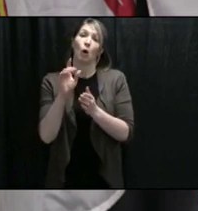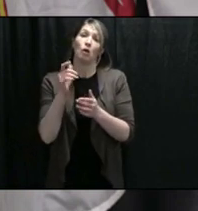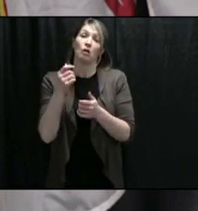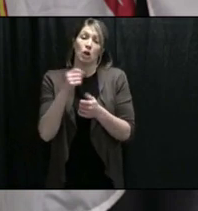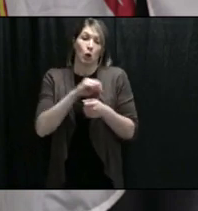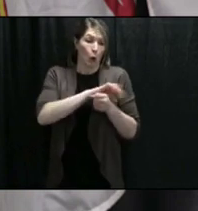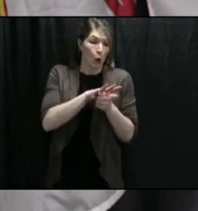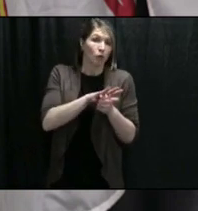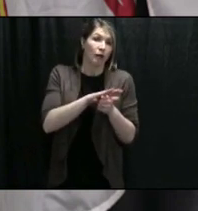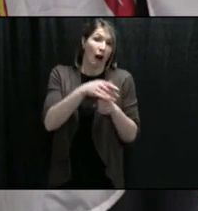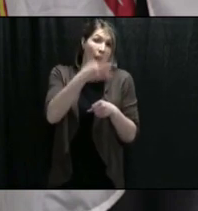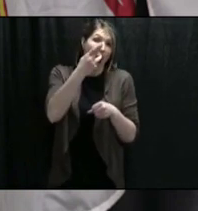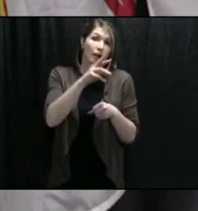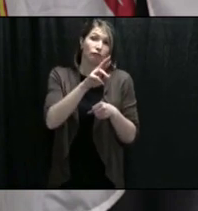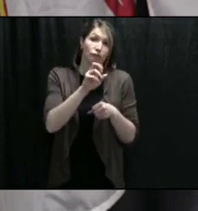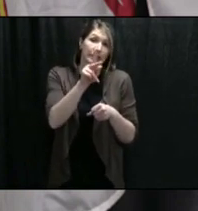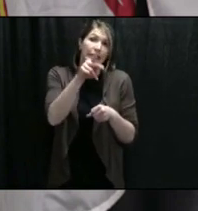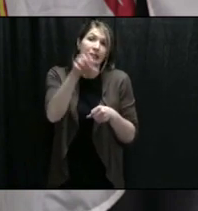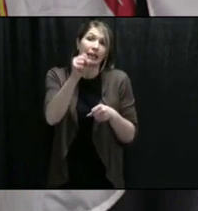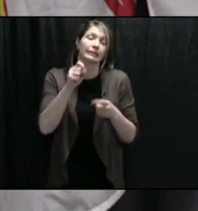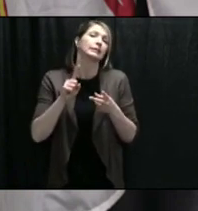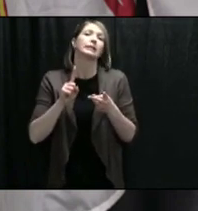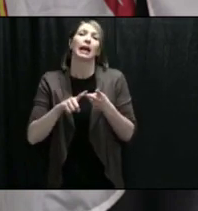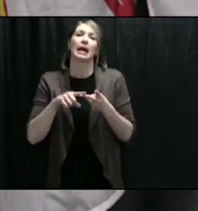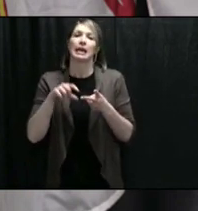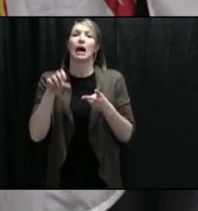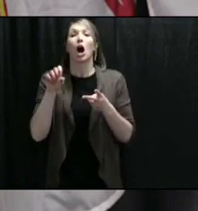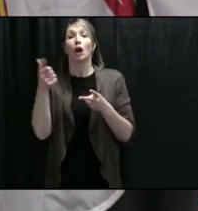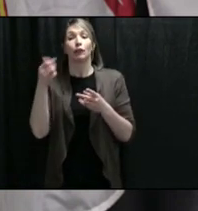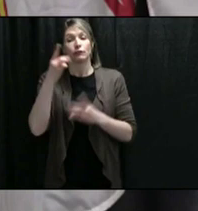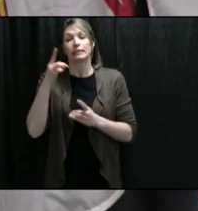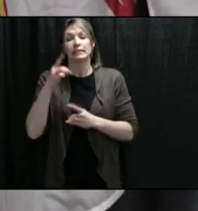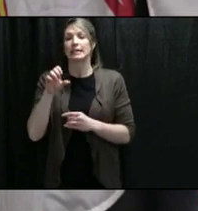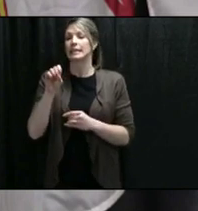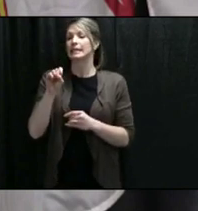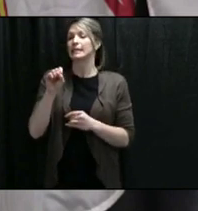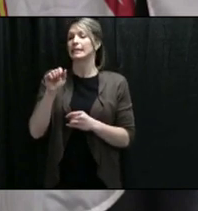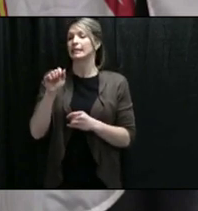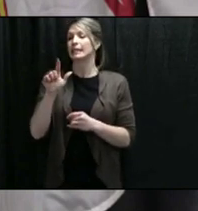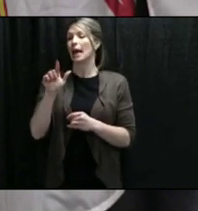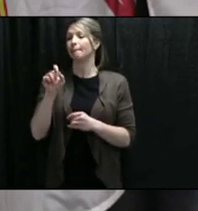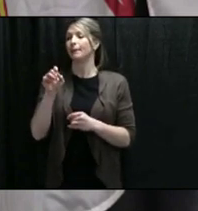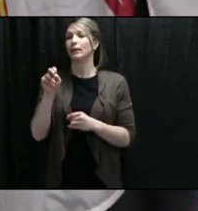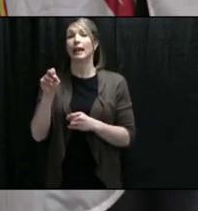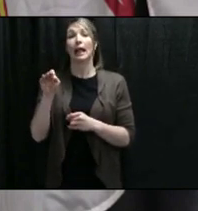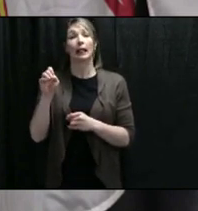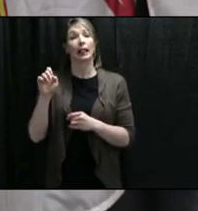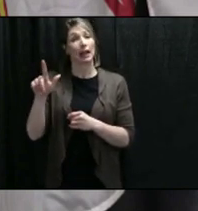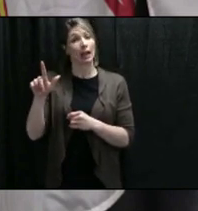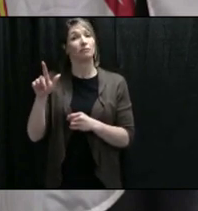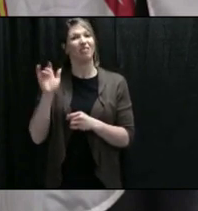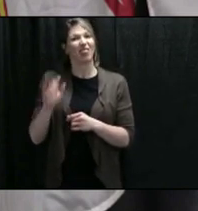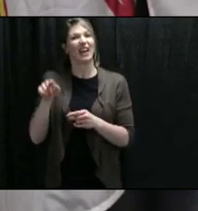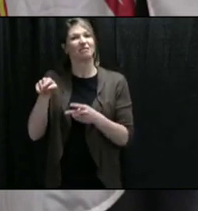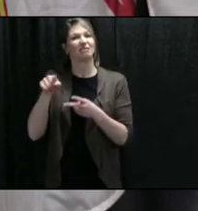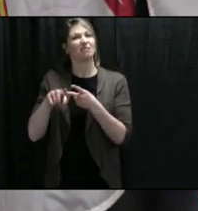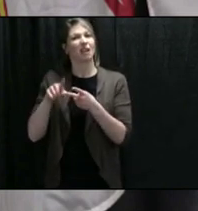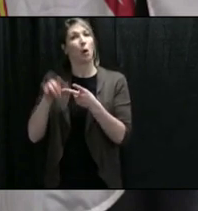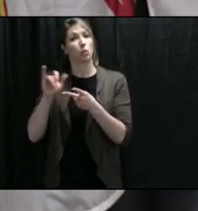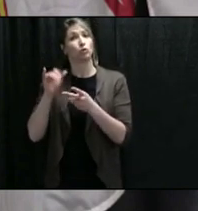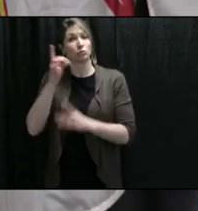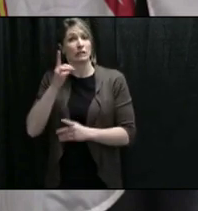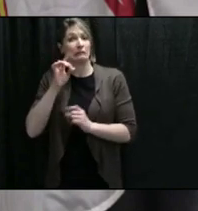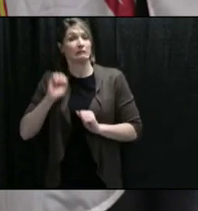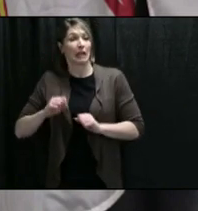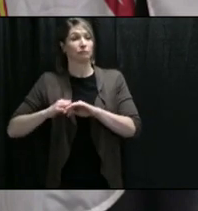get. So, we want people to be careful about that always. But the information that we have right now certainly